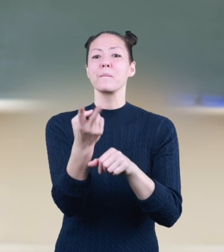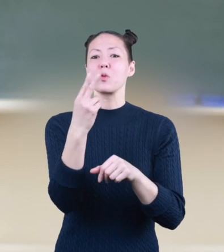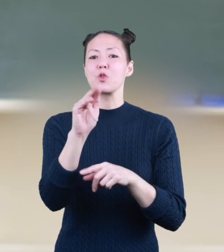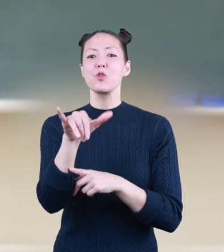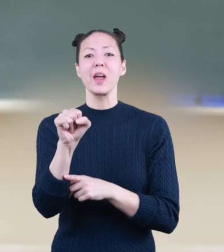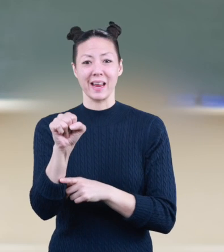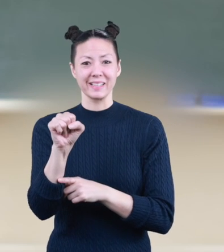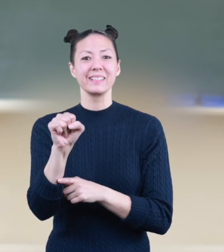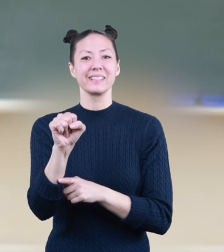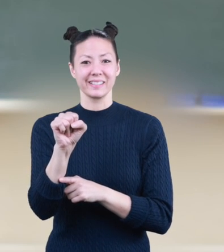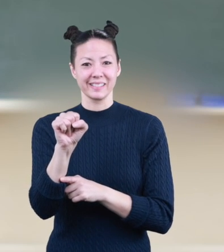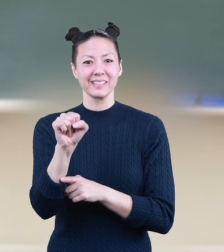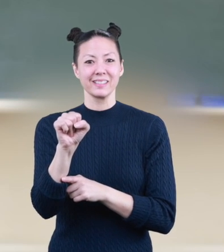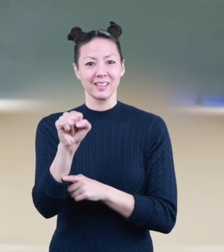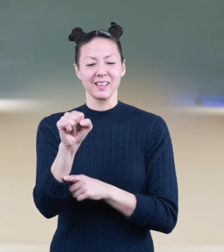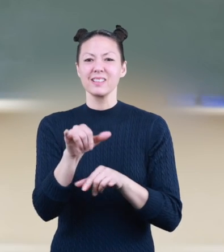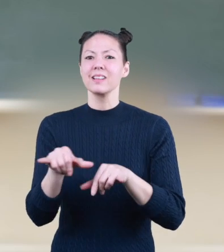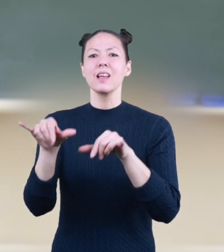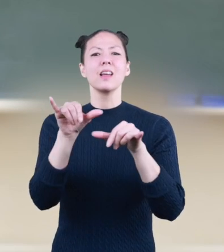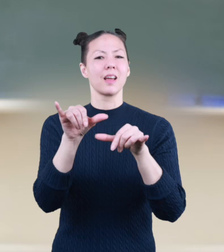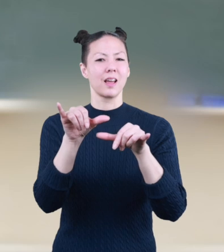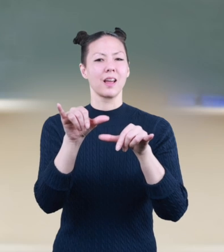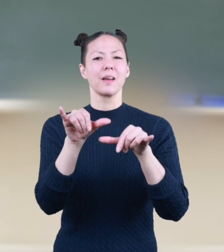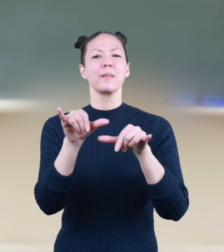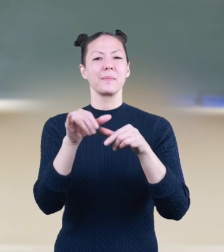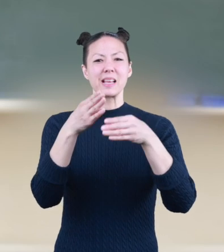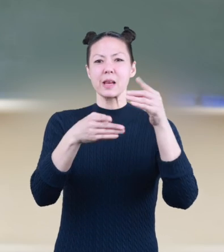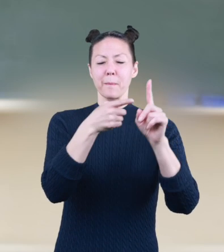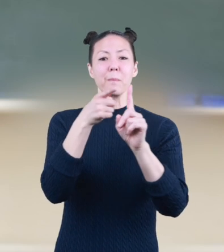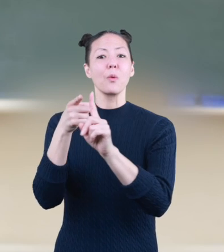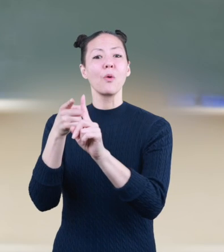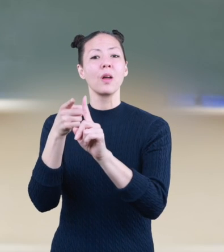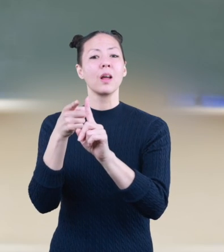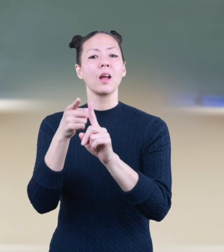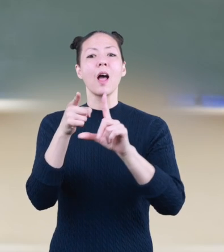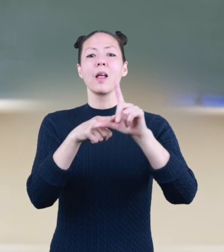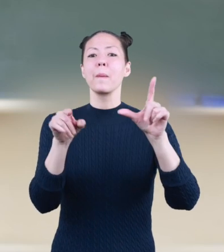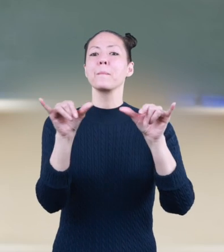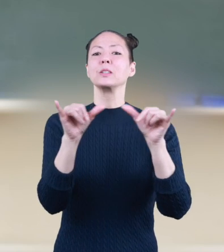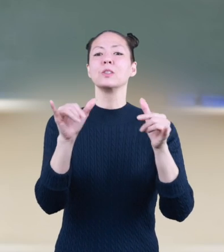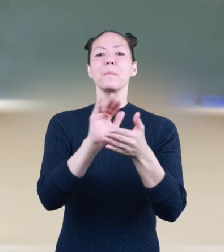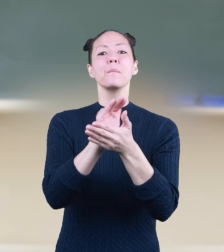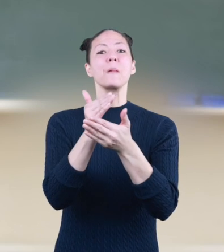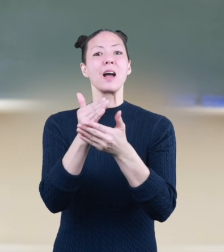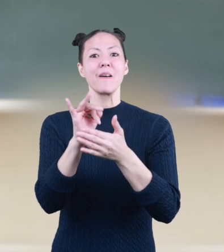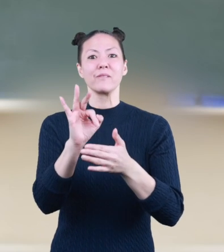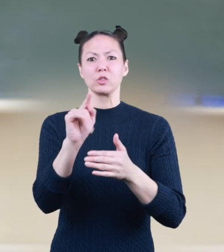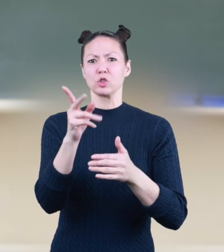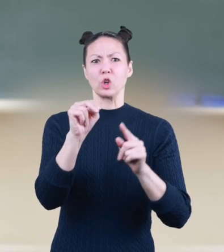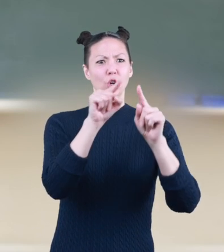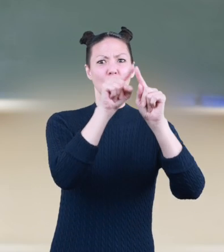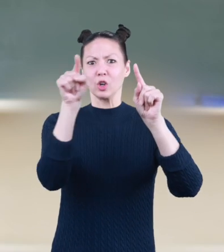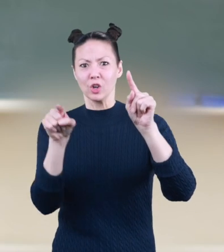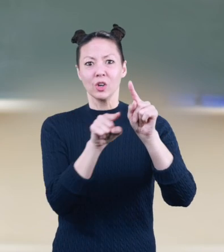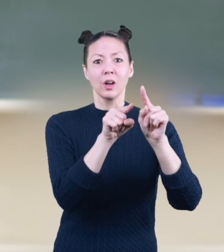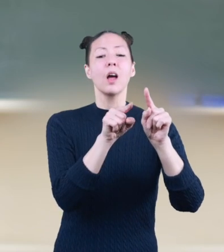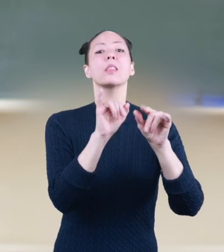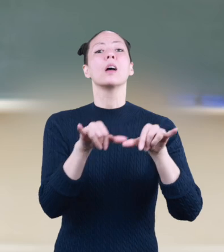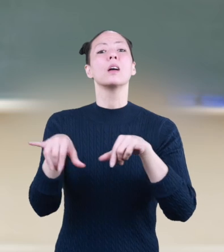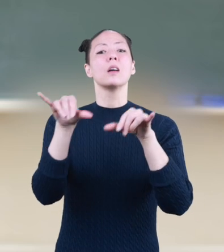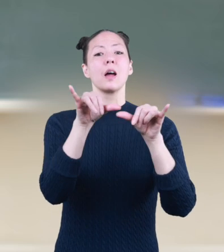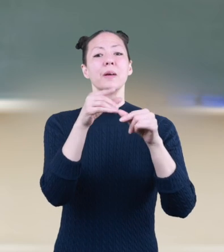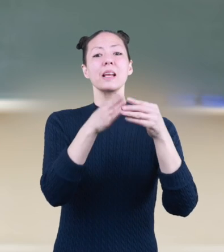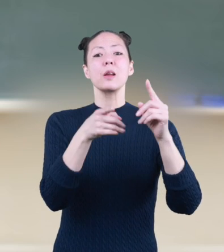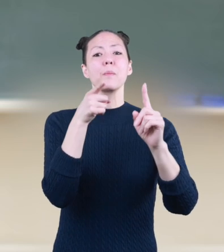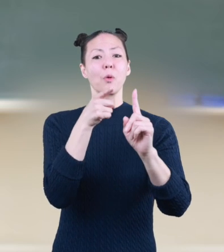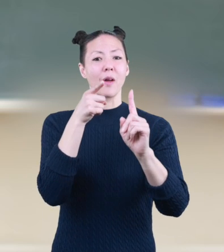formed by two rays that share a common endpoint. An angle measures the amount of turn. The common endpoint